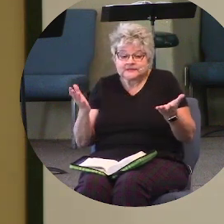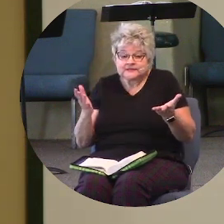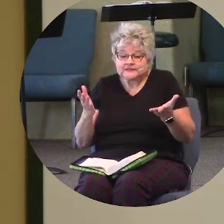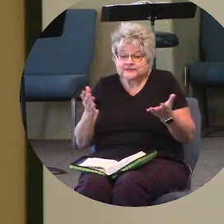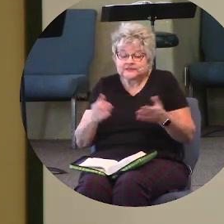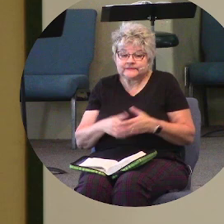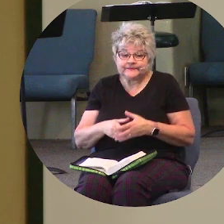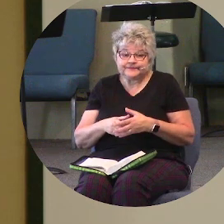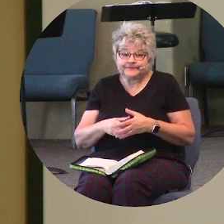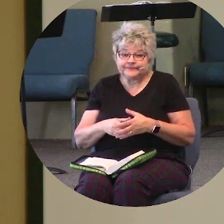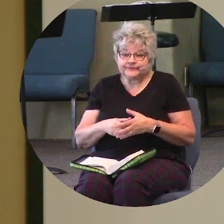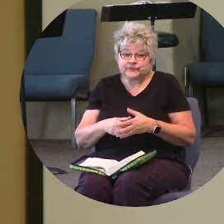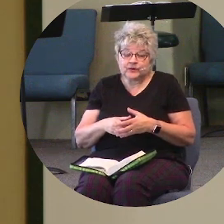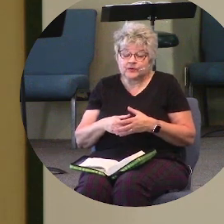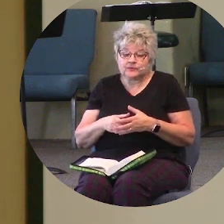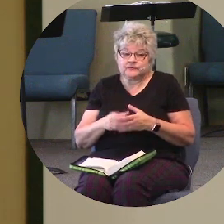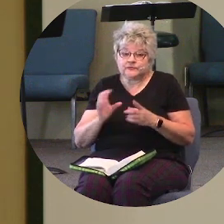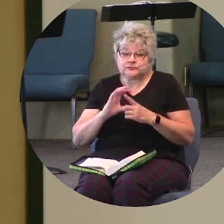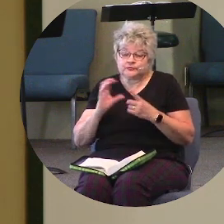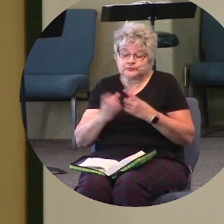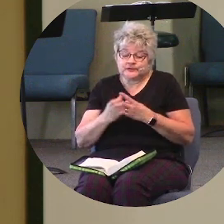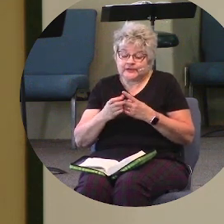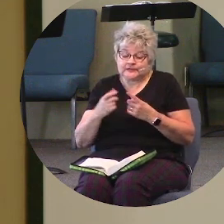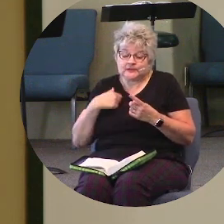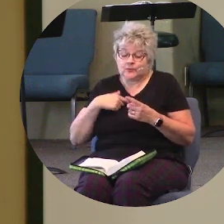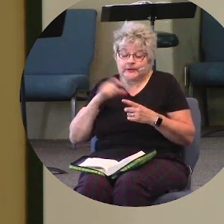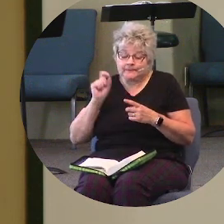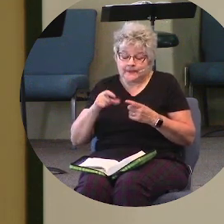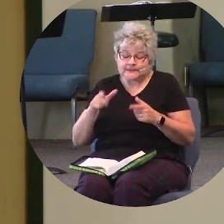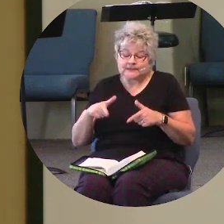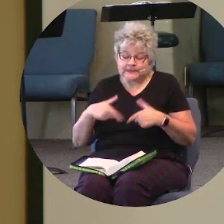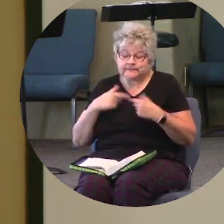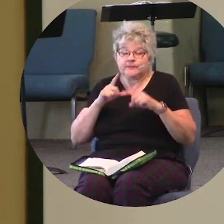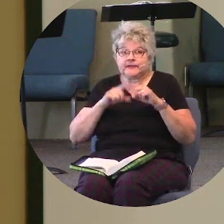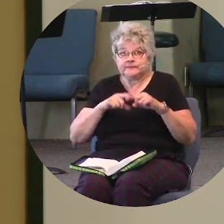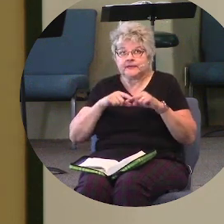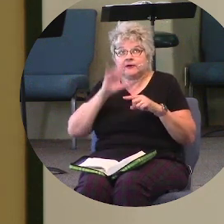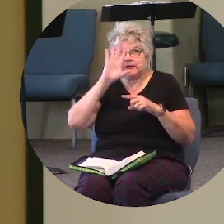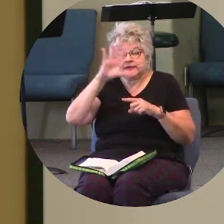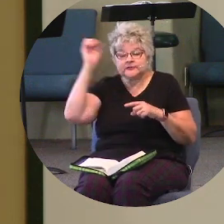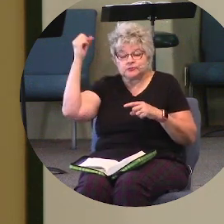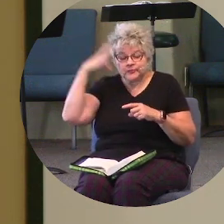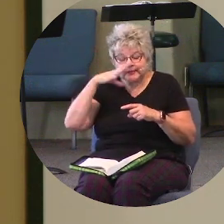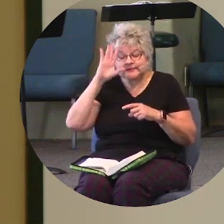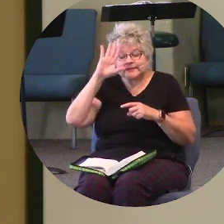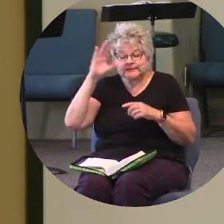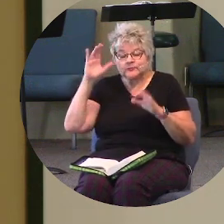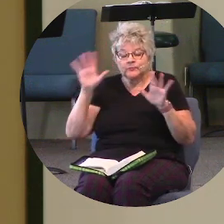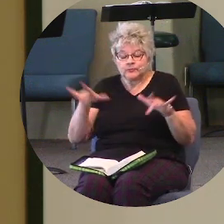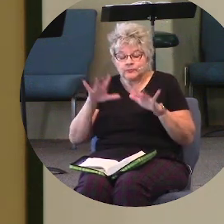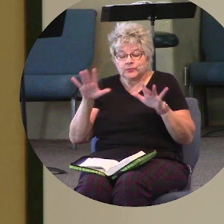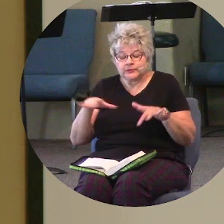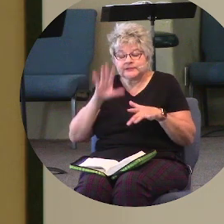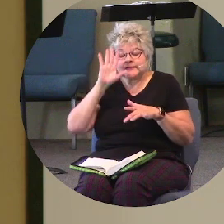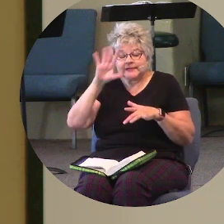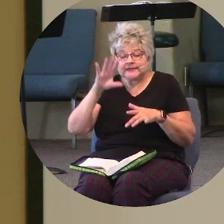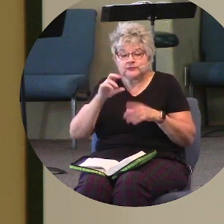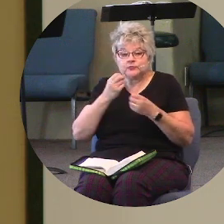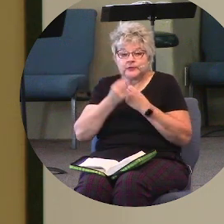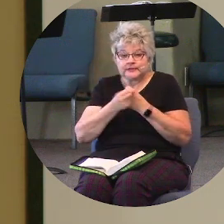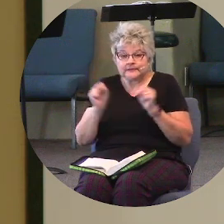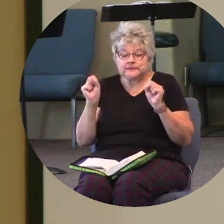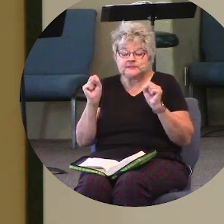lot God has left us to live, is to be dependent upon his grace, upon his mercy, upon his redemption,